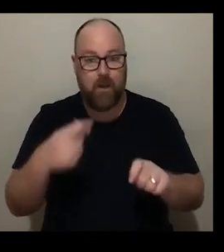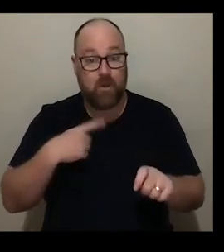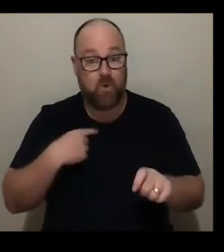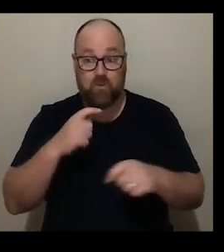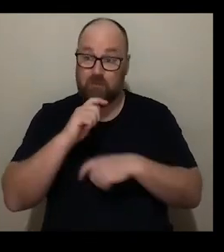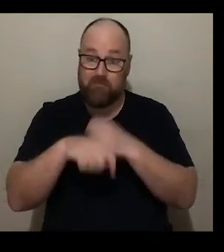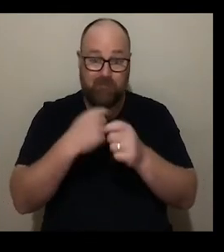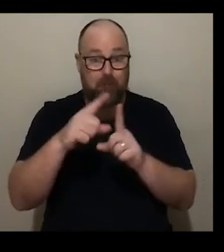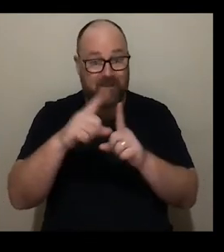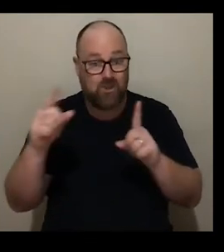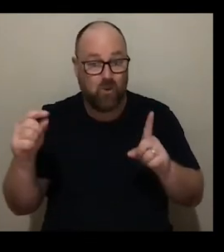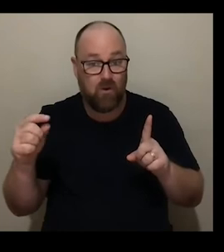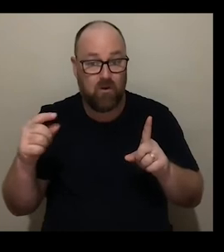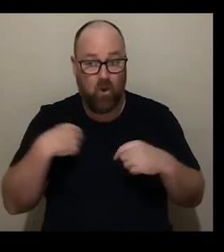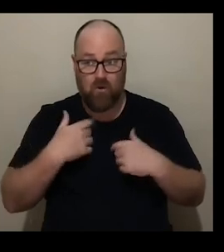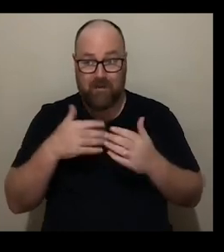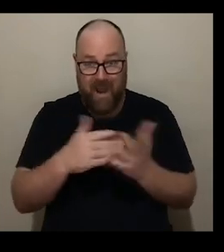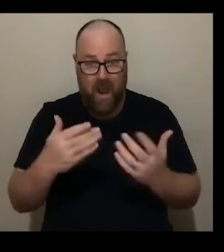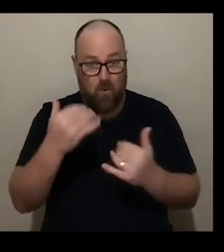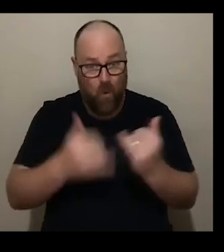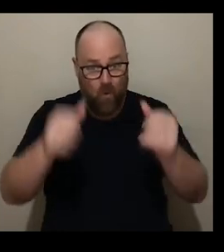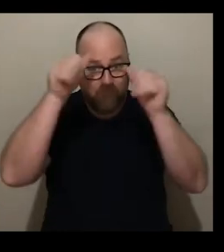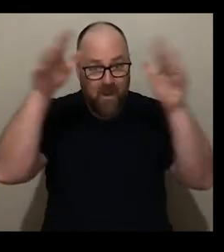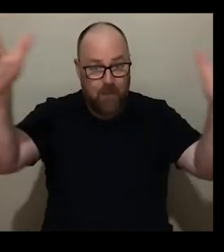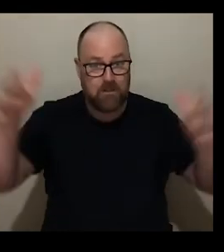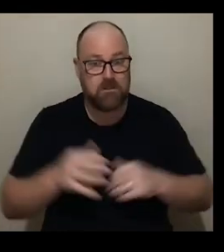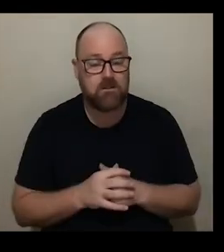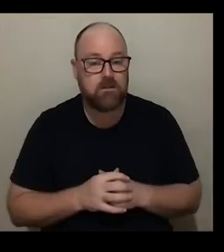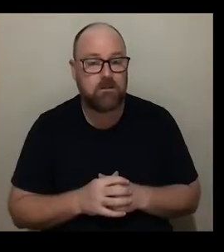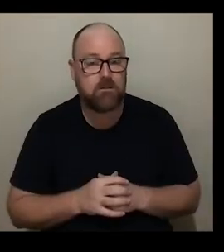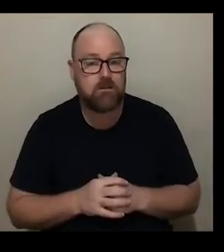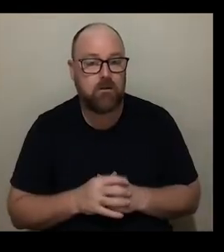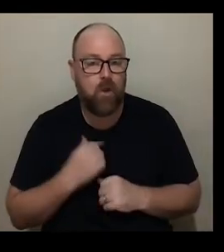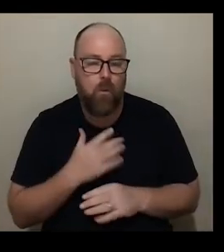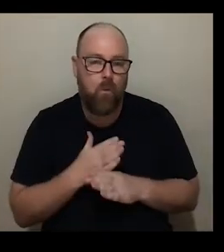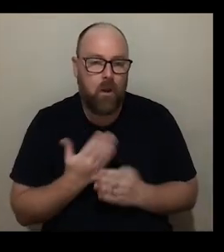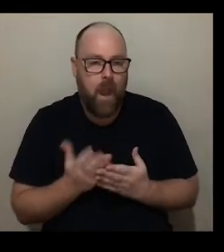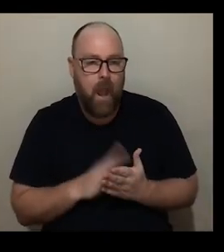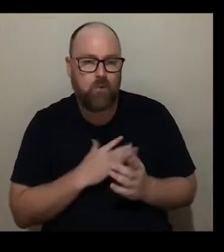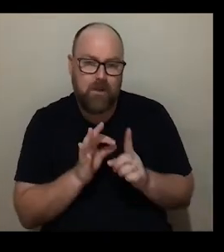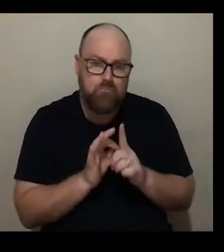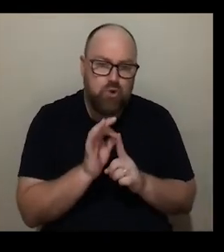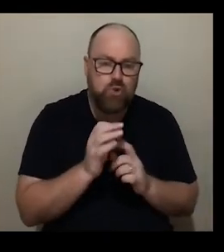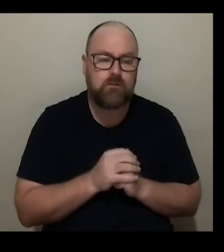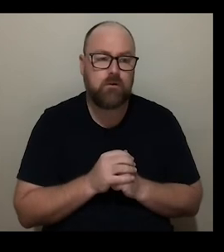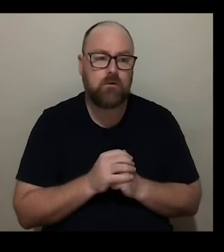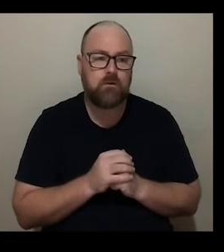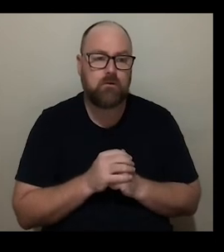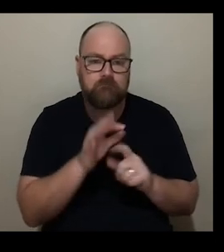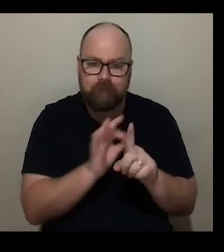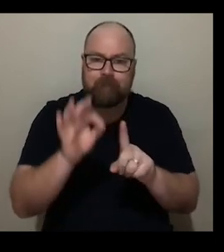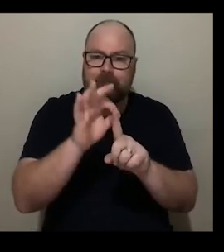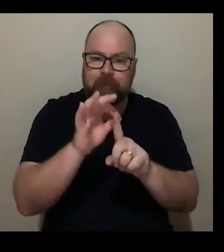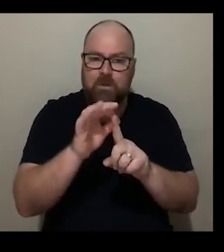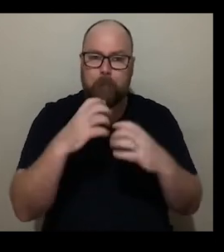digital platforms so we're working on how we can improve enhance and deliver more digital offer